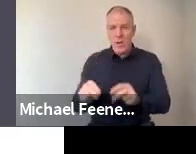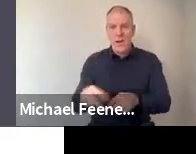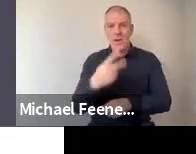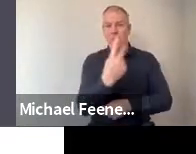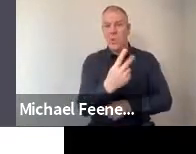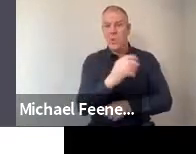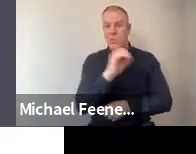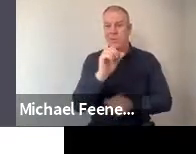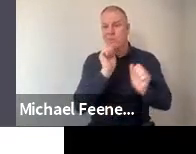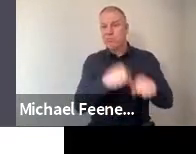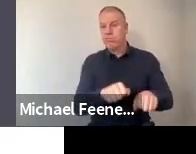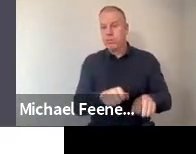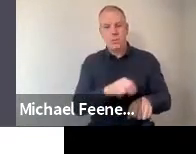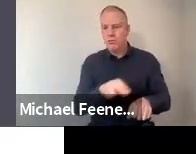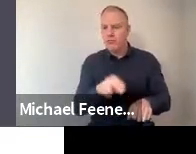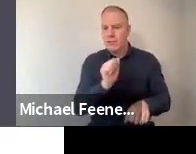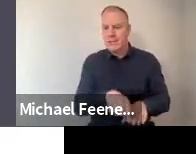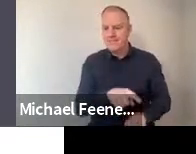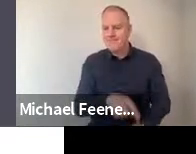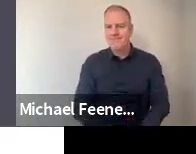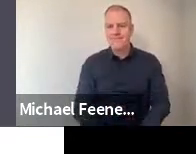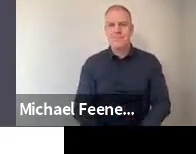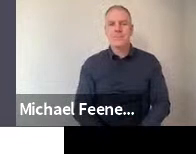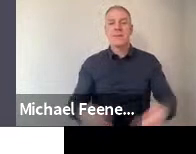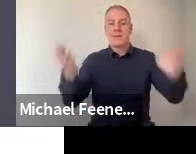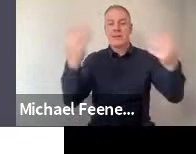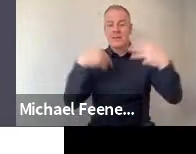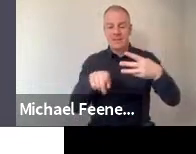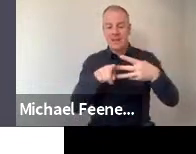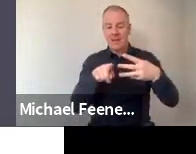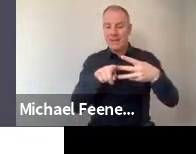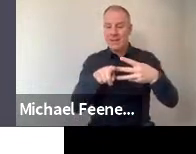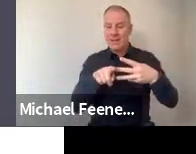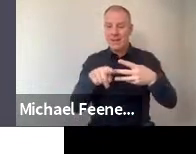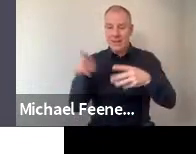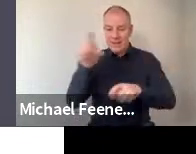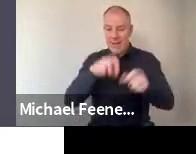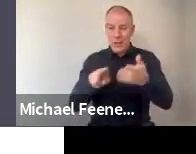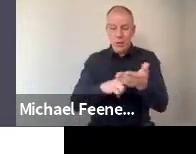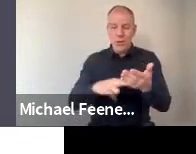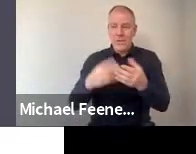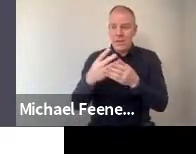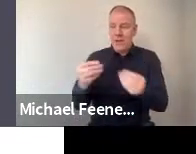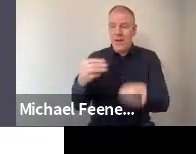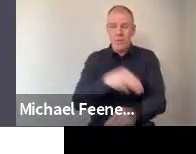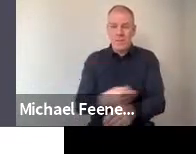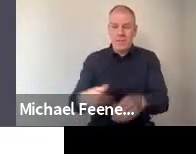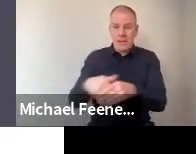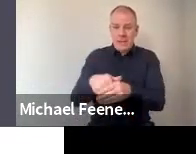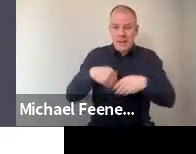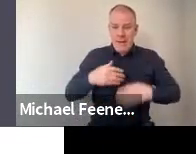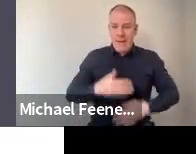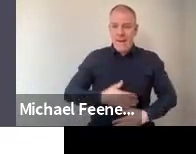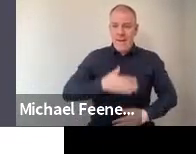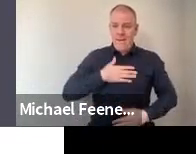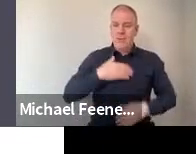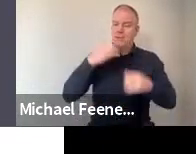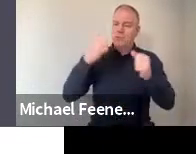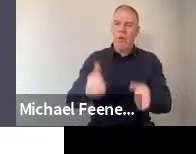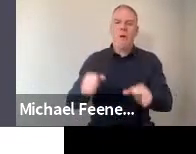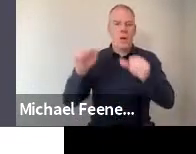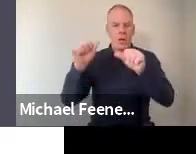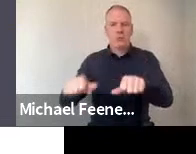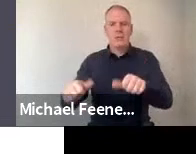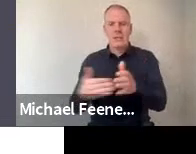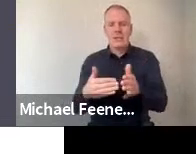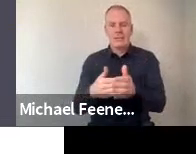disagreeing. Science is useful in solving everyday problems in my life. Again, very strong levels of agreement